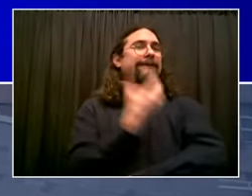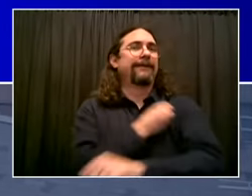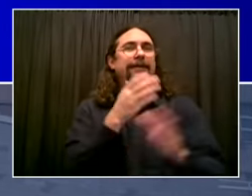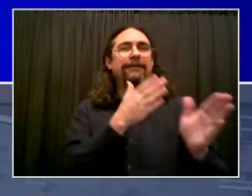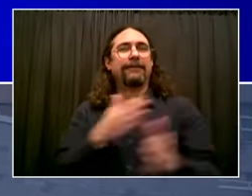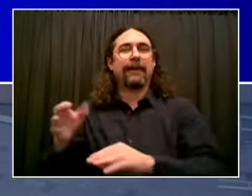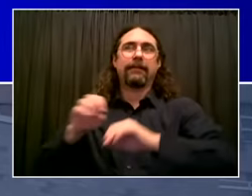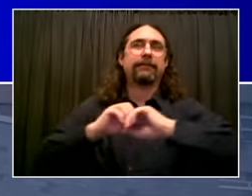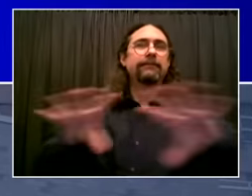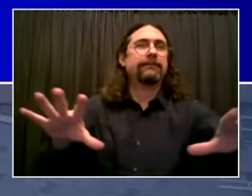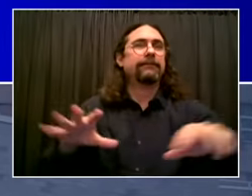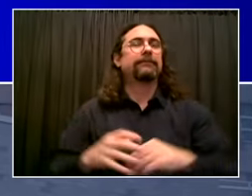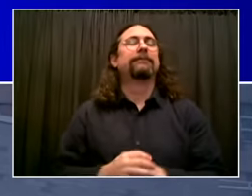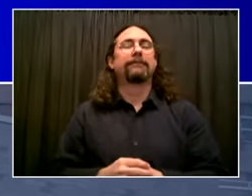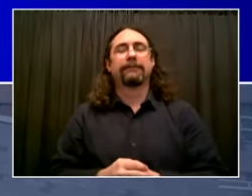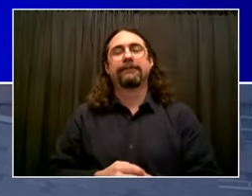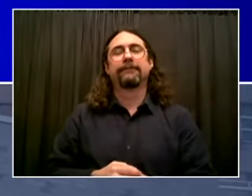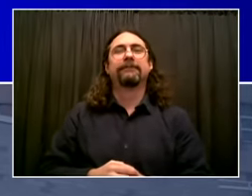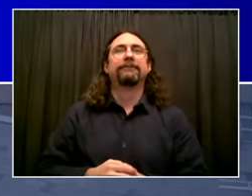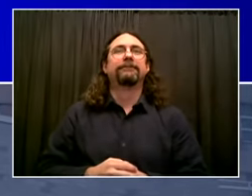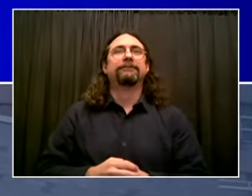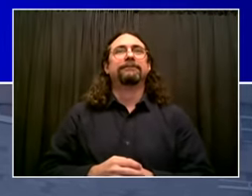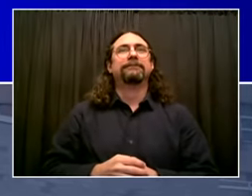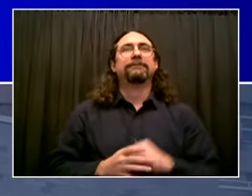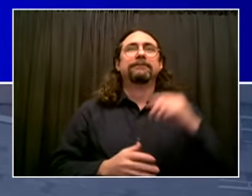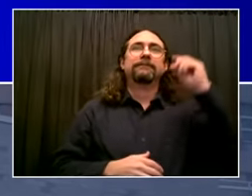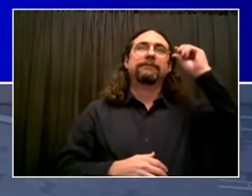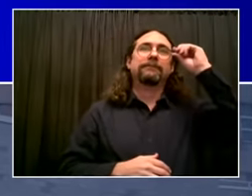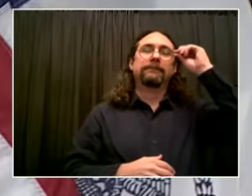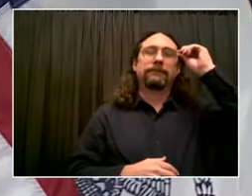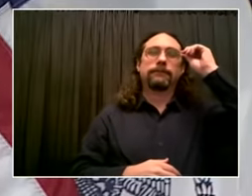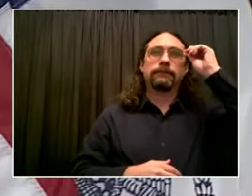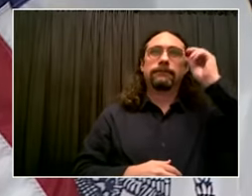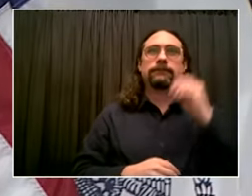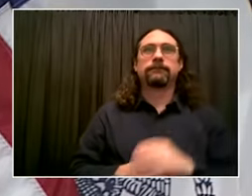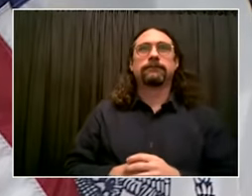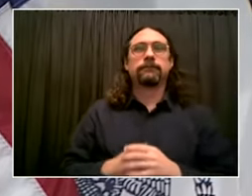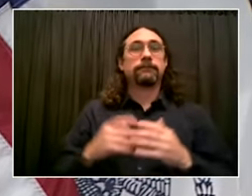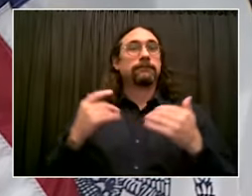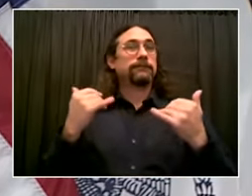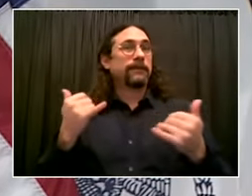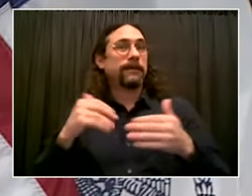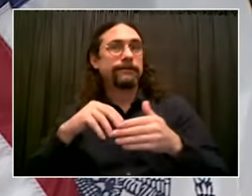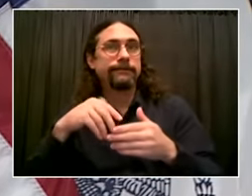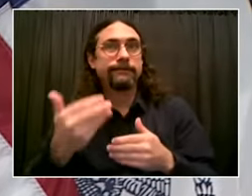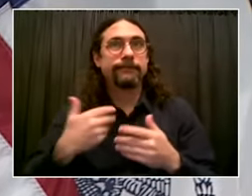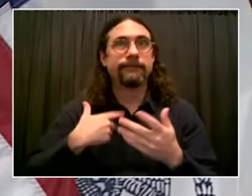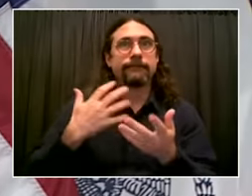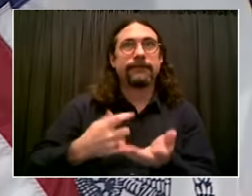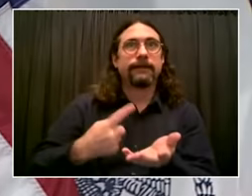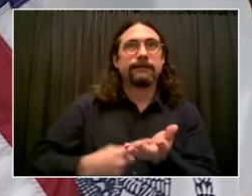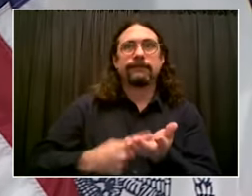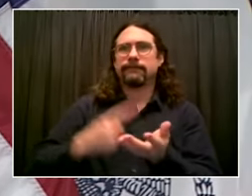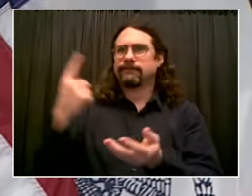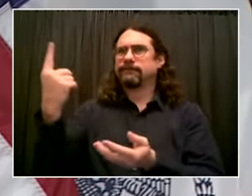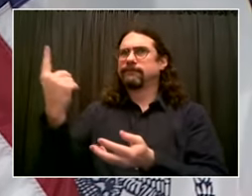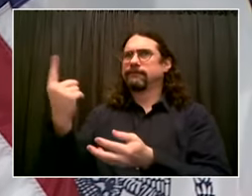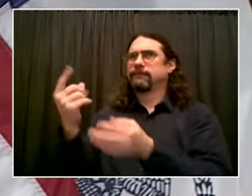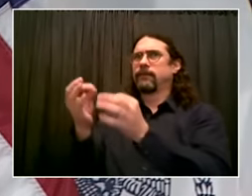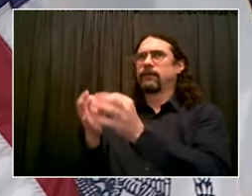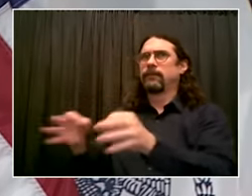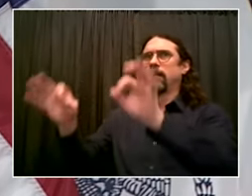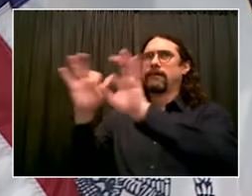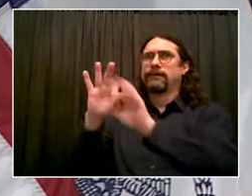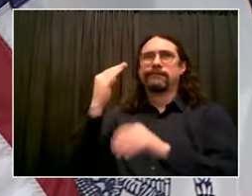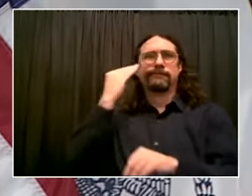Now, let's talk about what I'm going to focus on every day all year long, our recovery in this city, and it has to be a recovery for